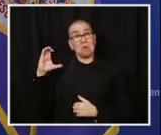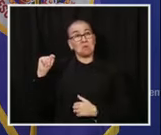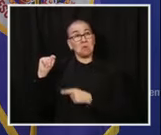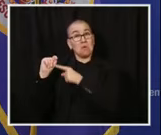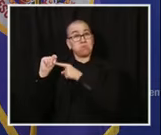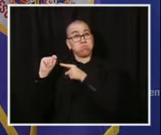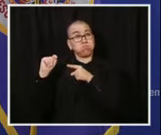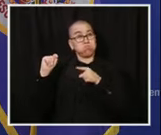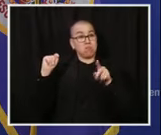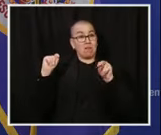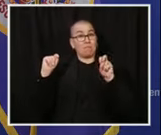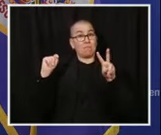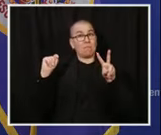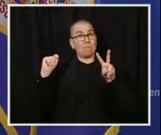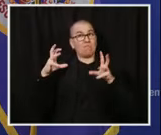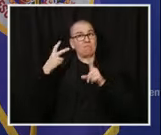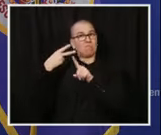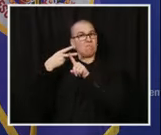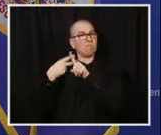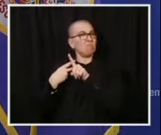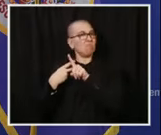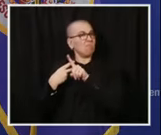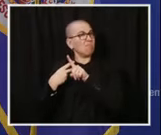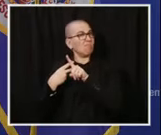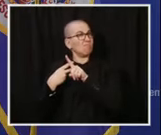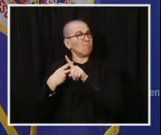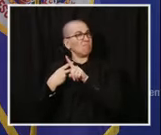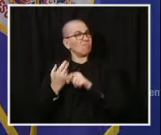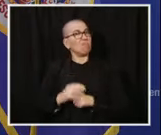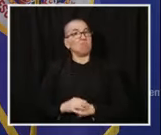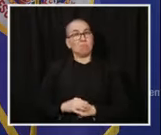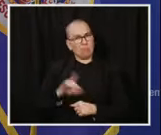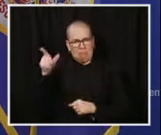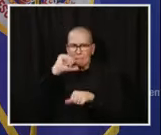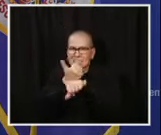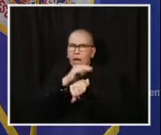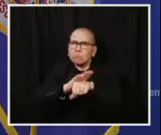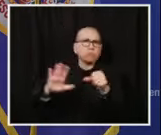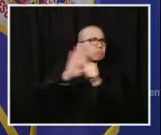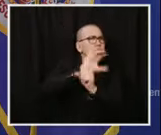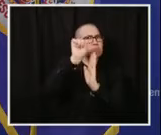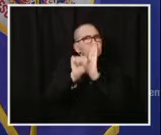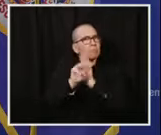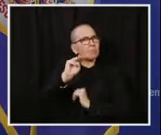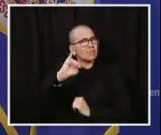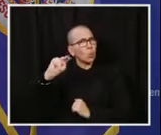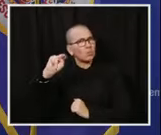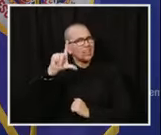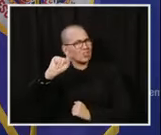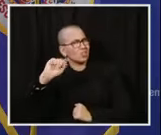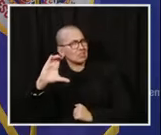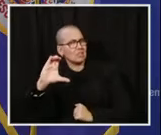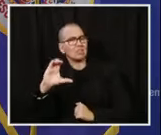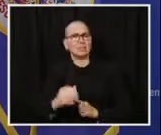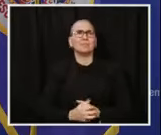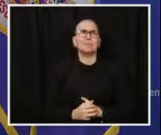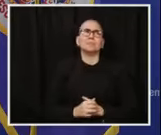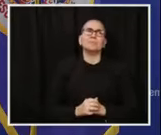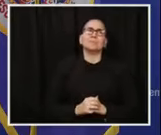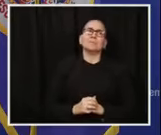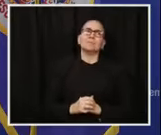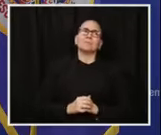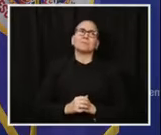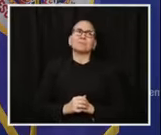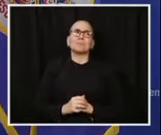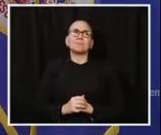new cases in the state population and in long-term care both increased by more than 400% in